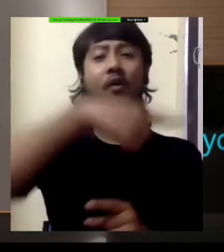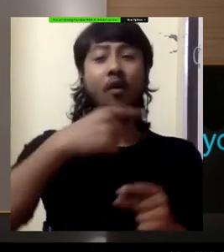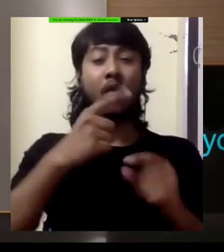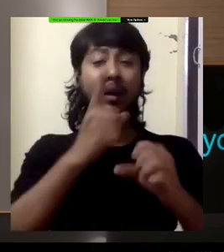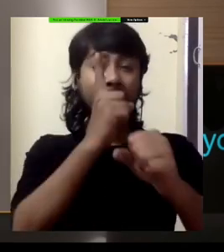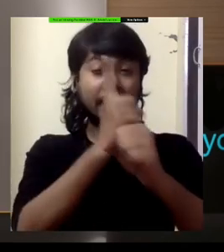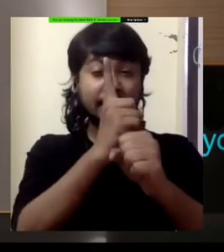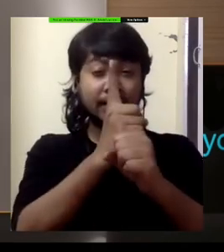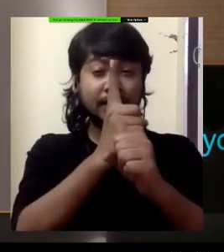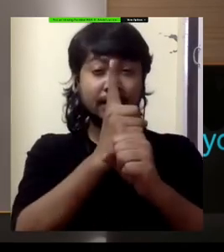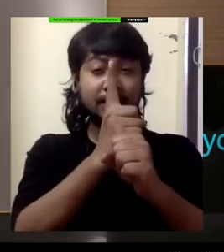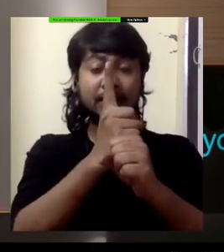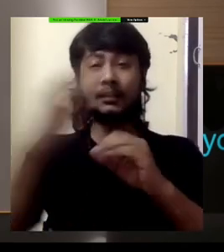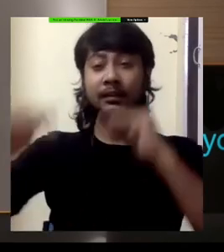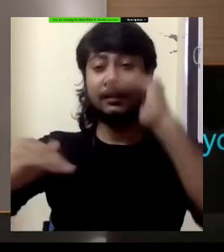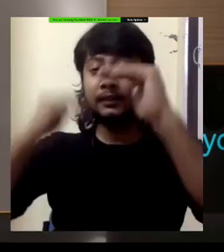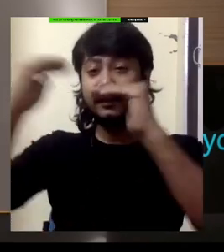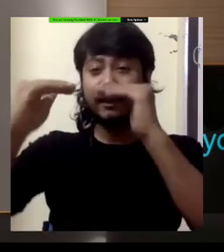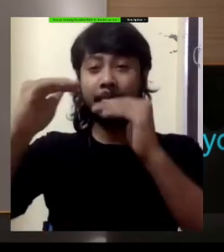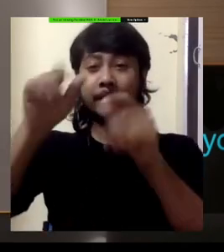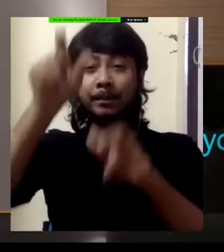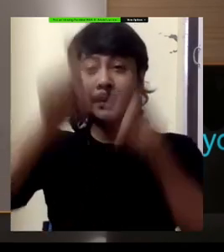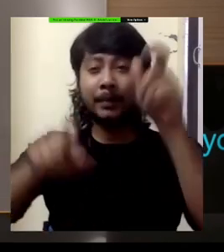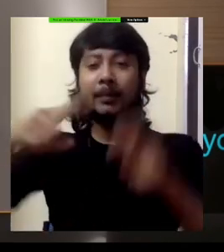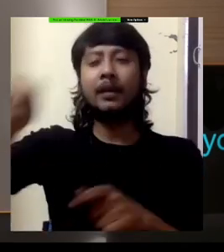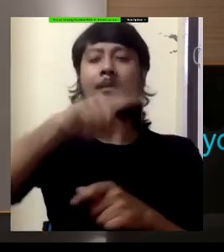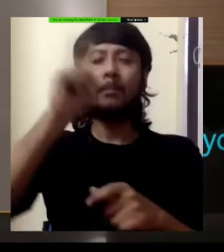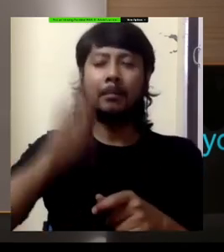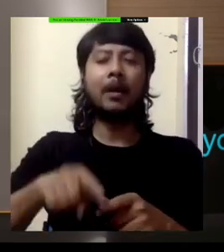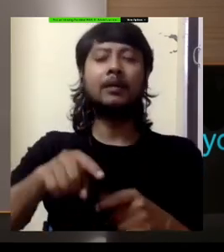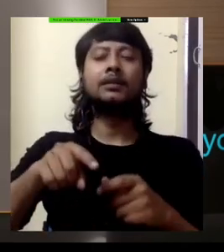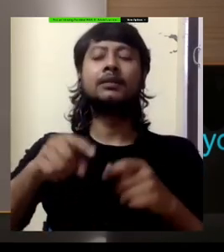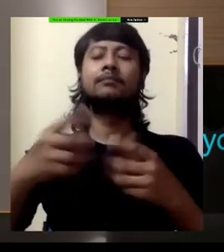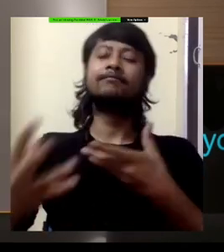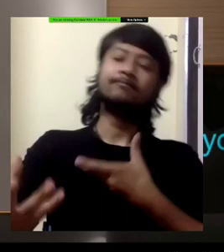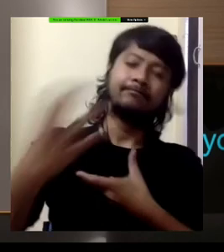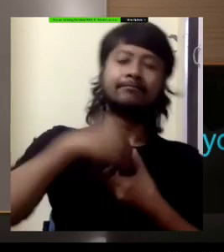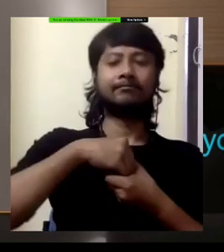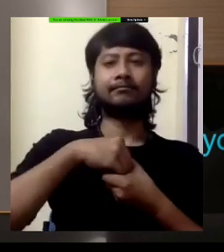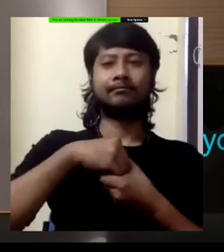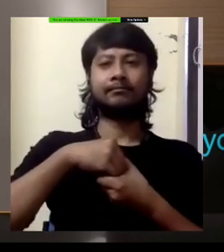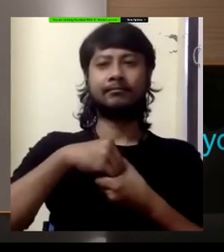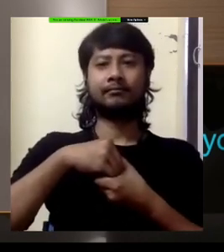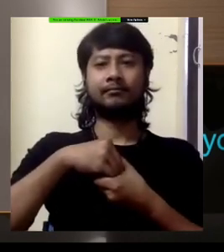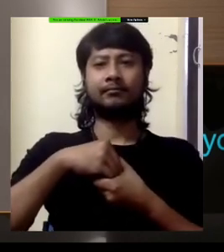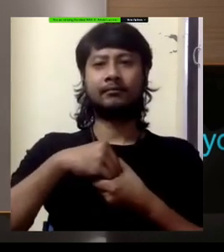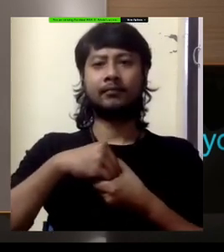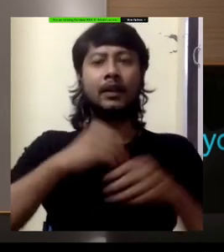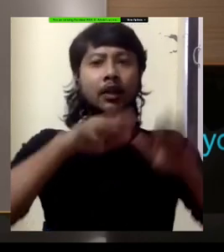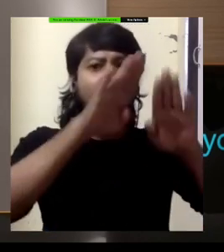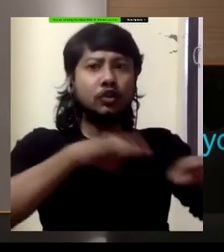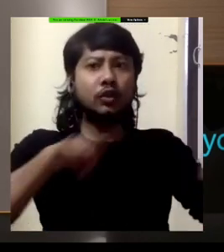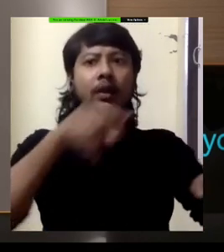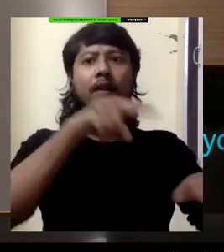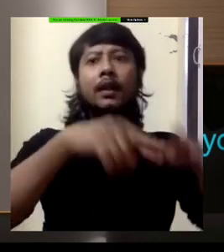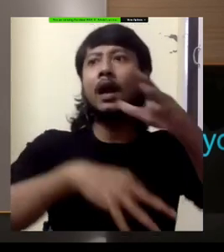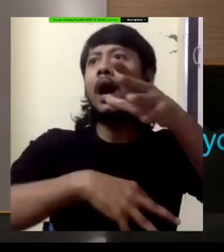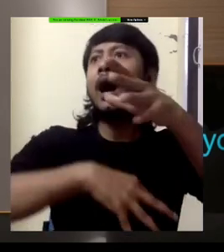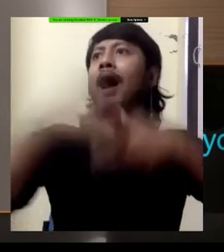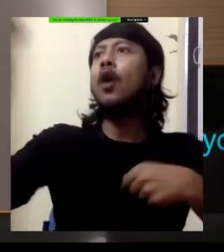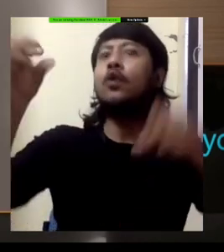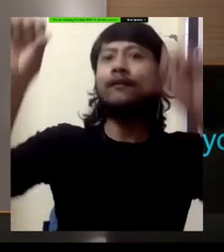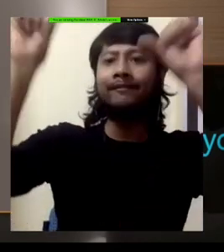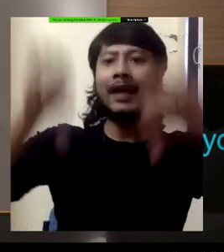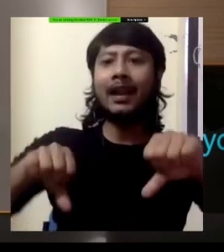a resilient me. If children cannot go out into the world, how do you bring the world back into